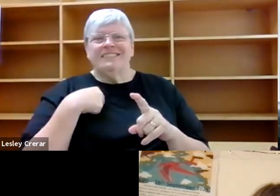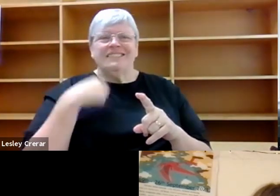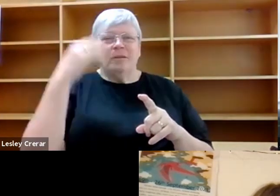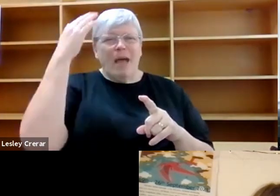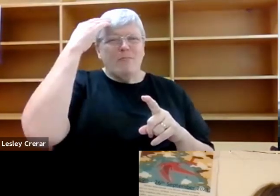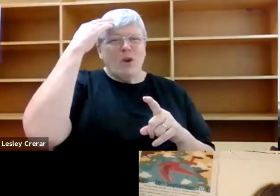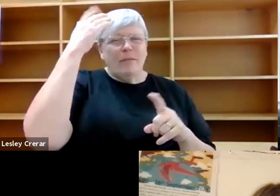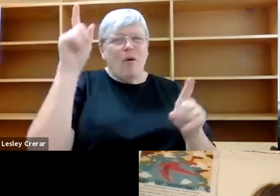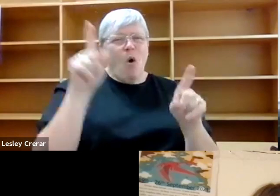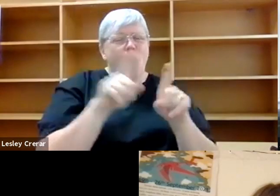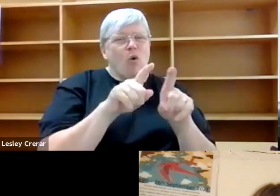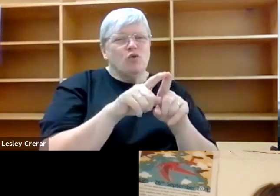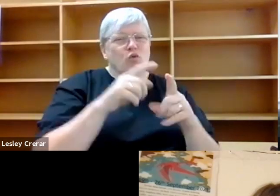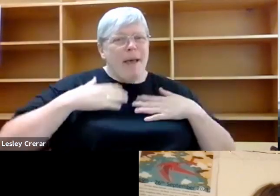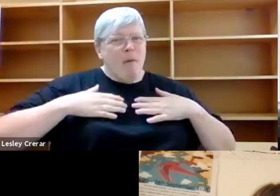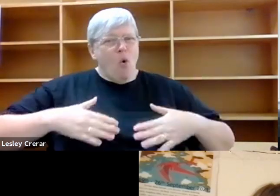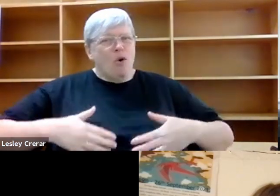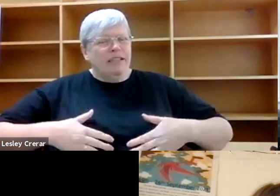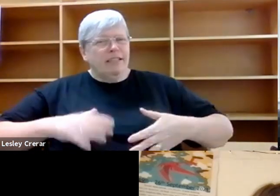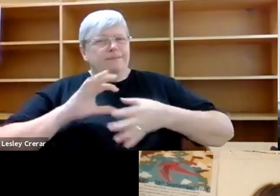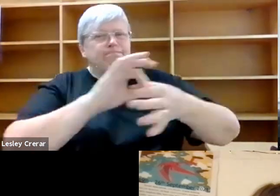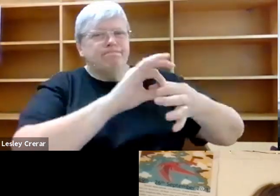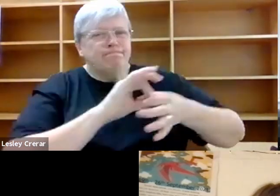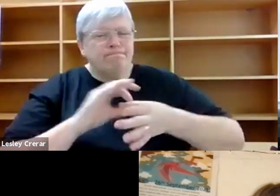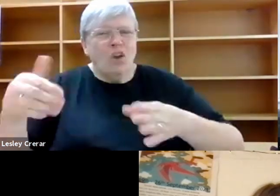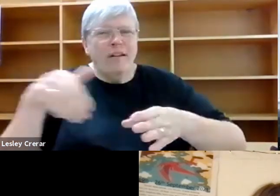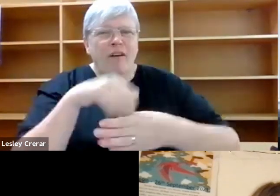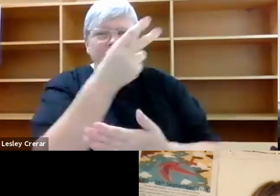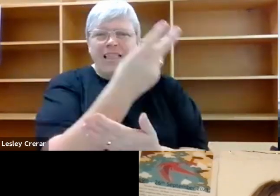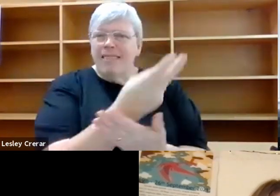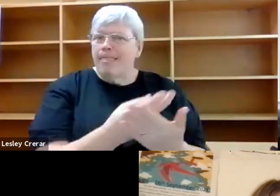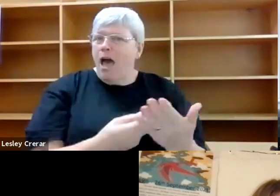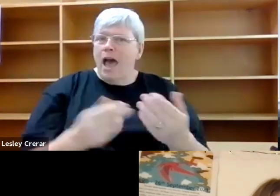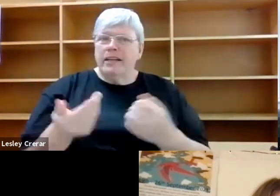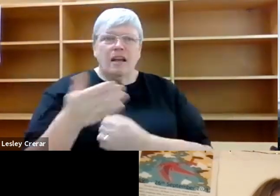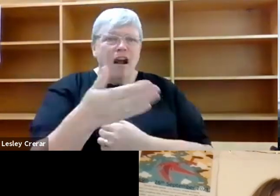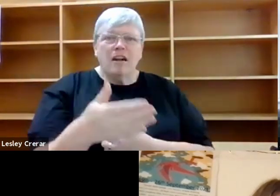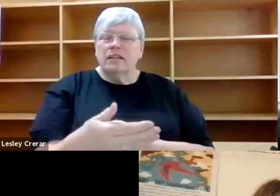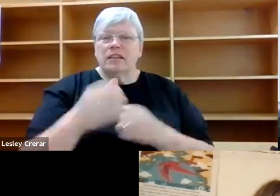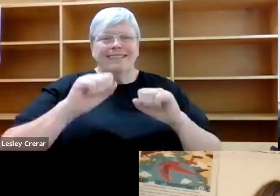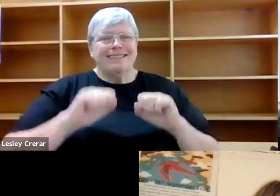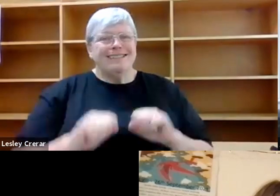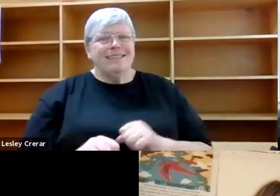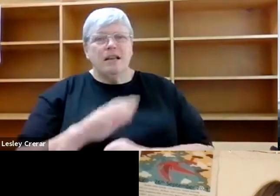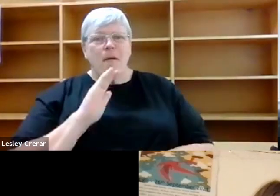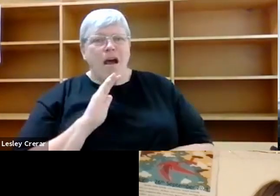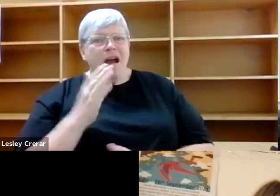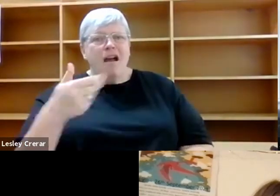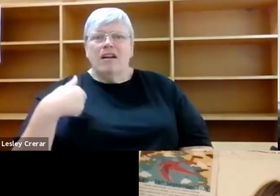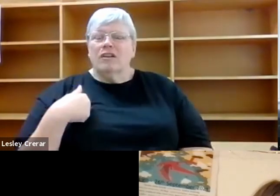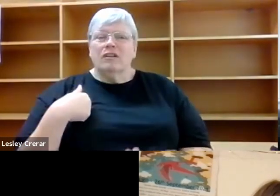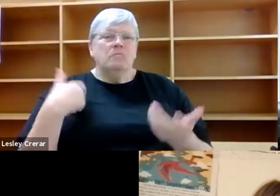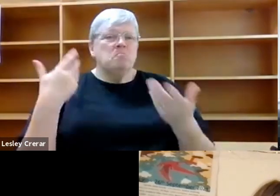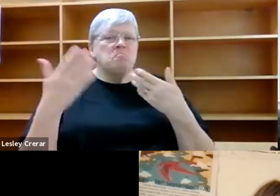body. Even if that just involves lying in a garden or sitting in a park or,